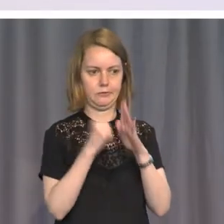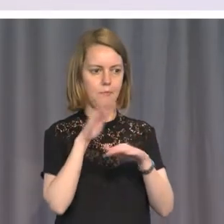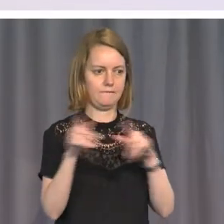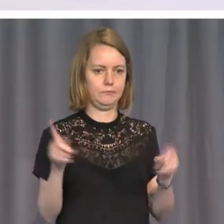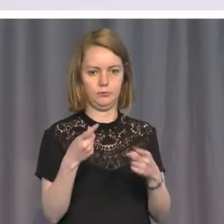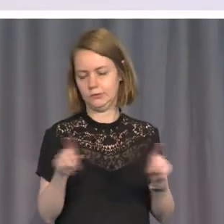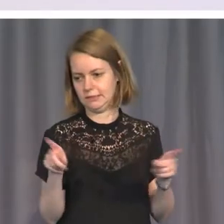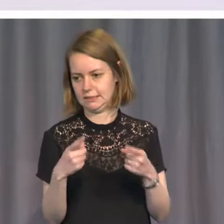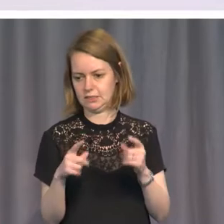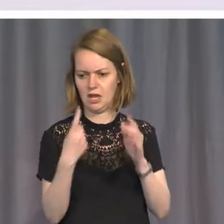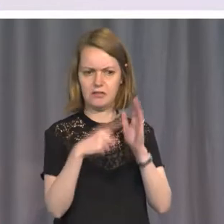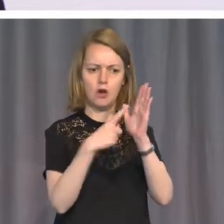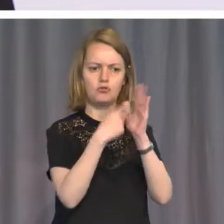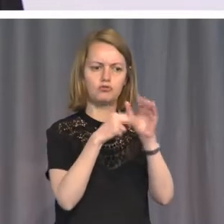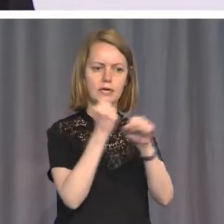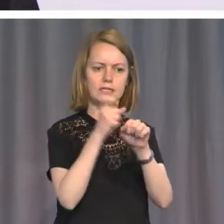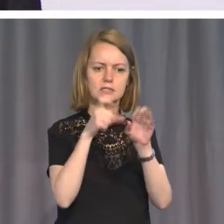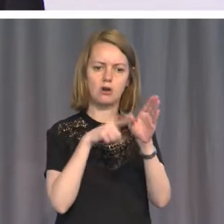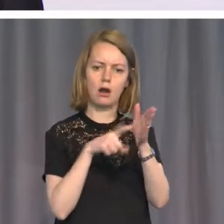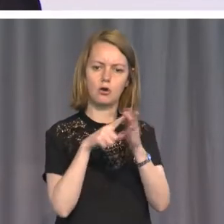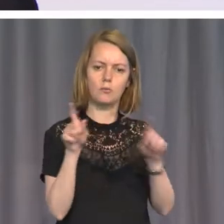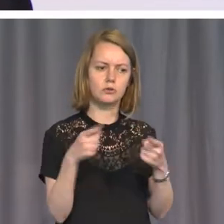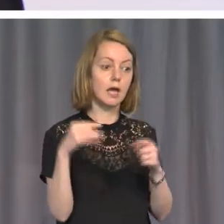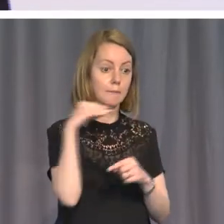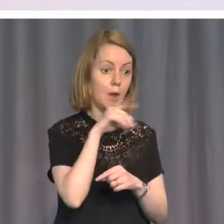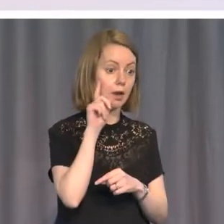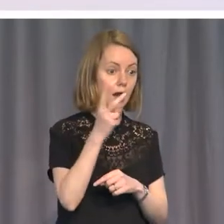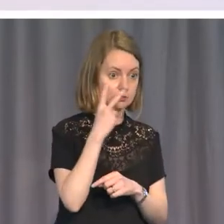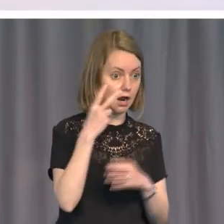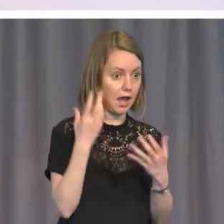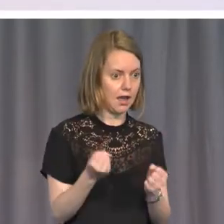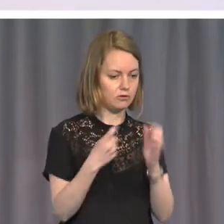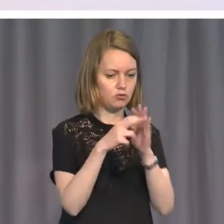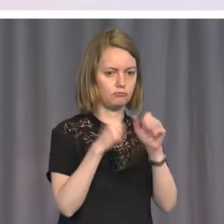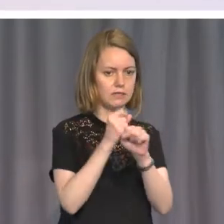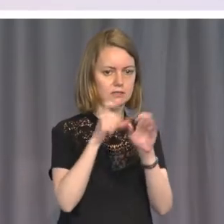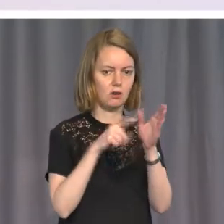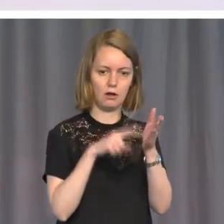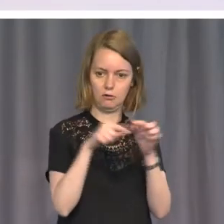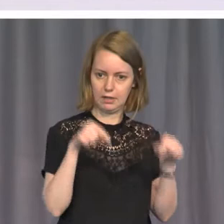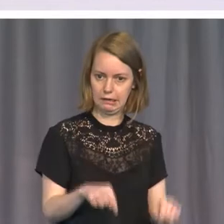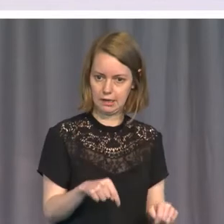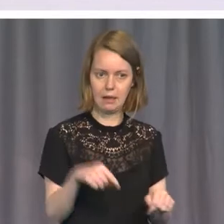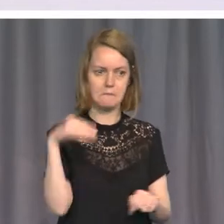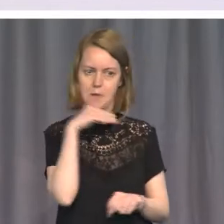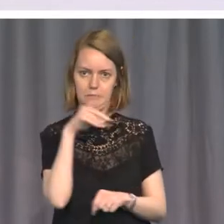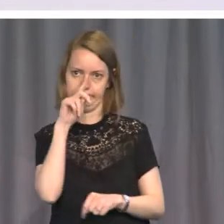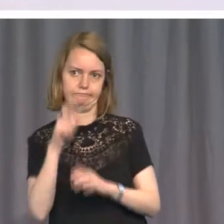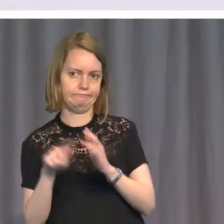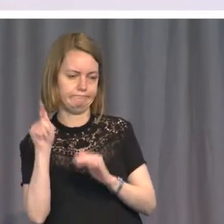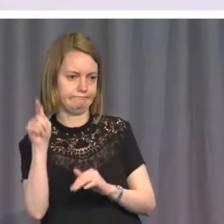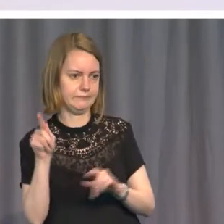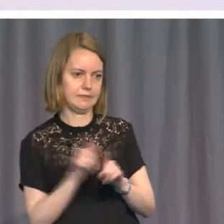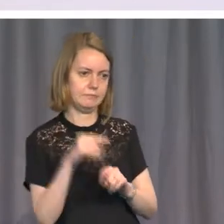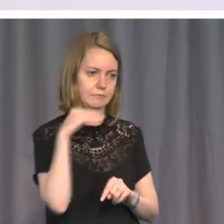time, The Ring Cycle, which Melbourne last night triumphantly managed. Sydney's cynics rather